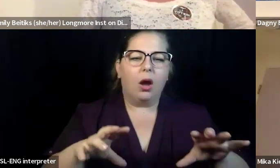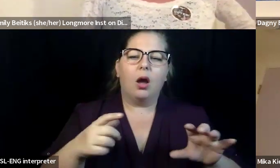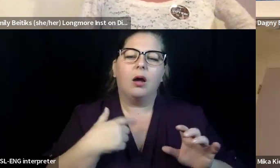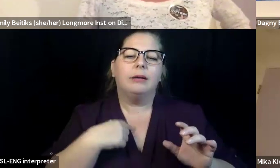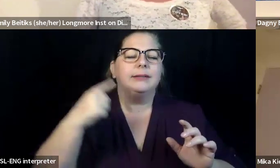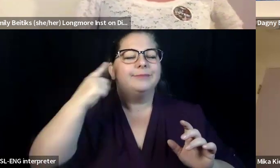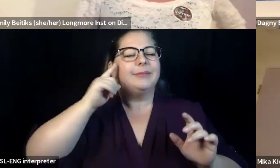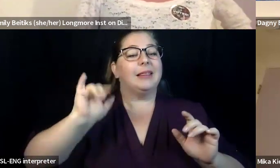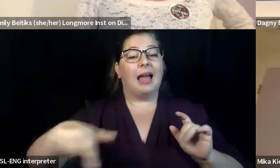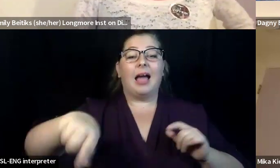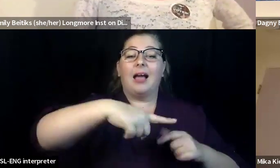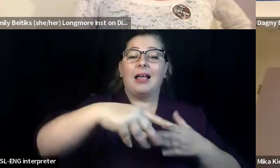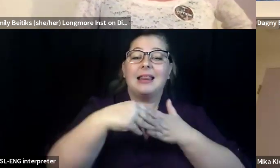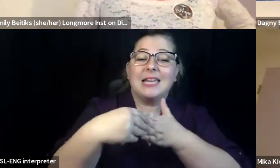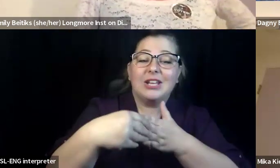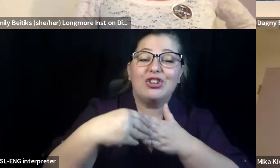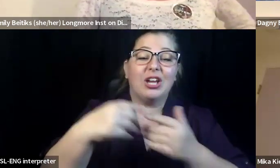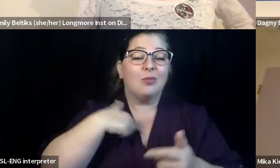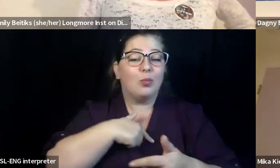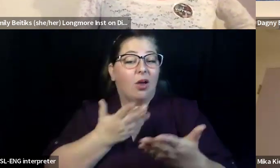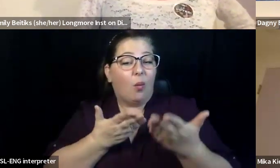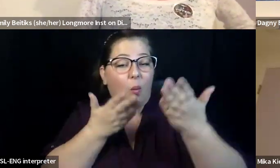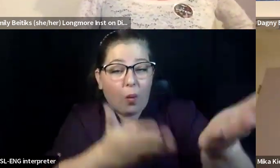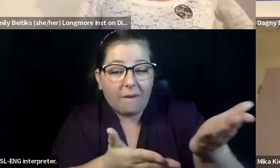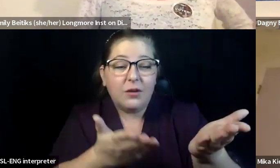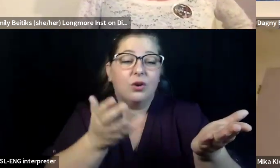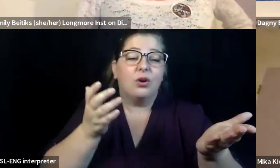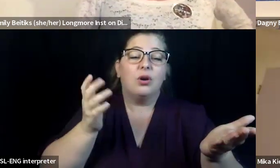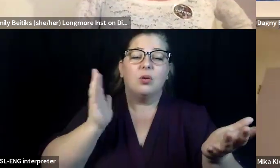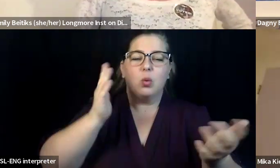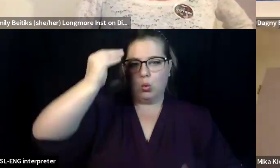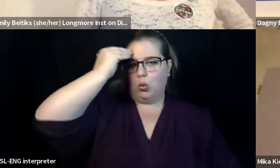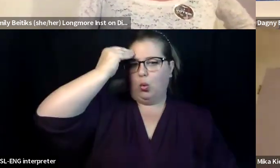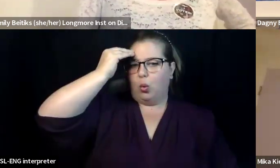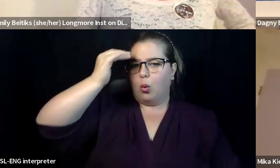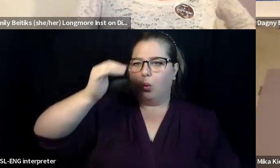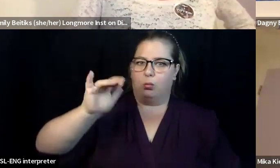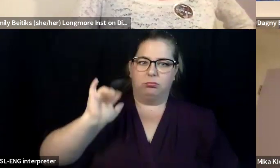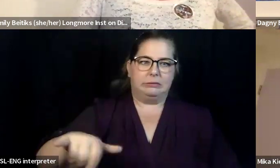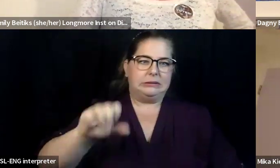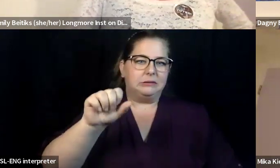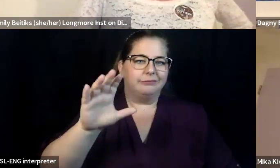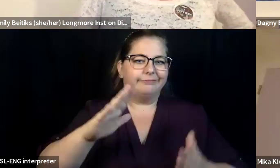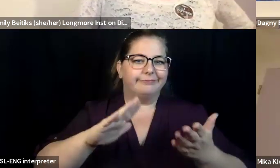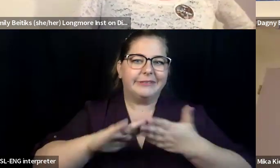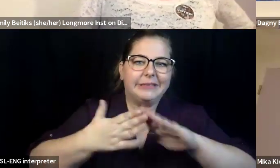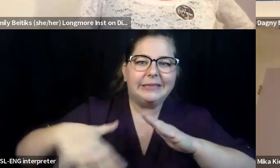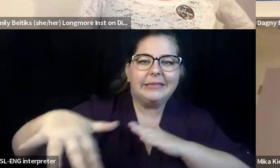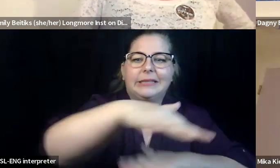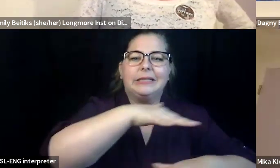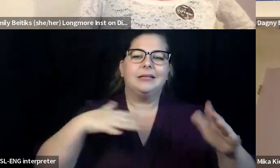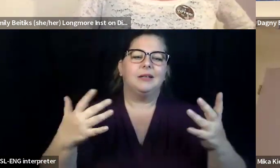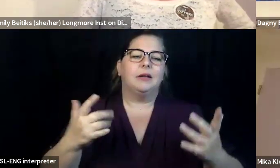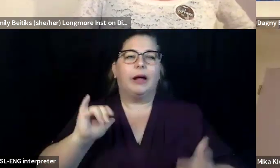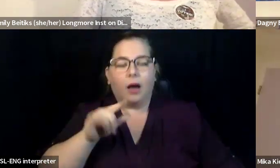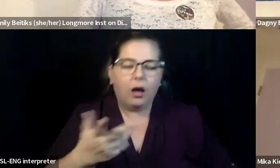down again, make sure, you know, that we, that, you know, where to check us, check our center. And we can give those updates to people, um,